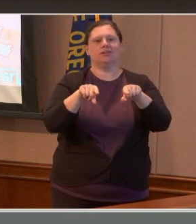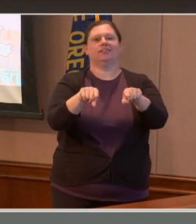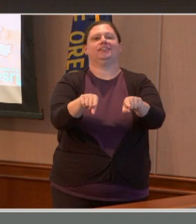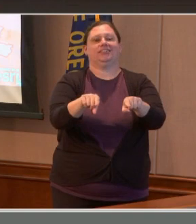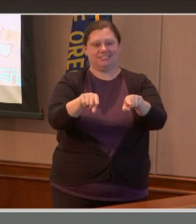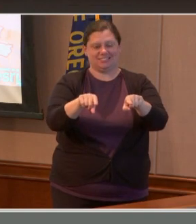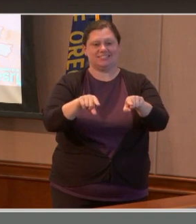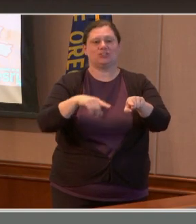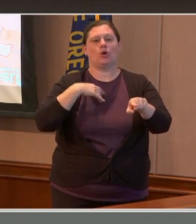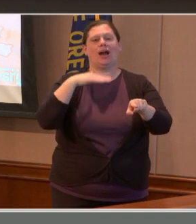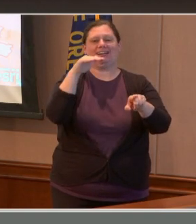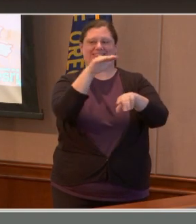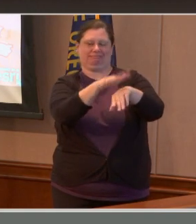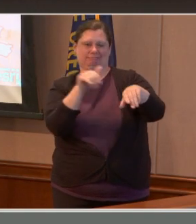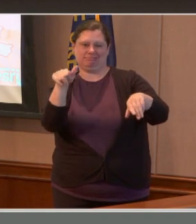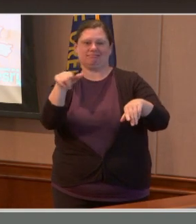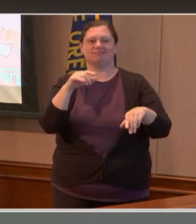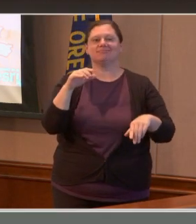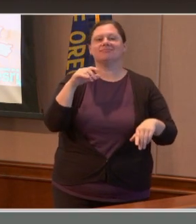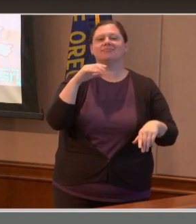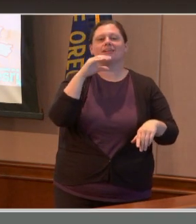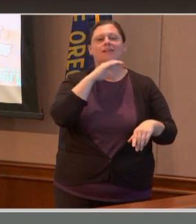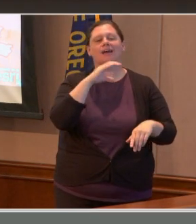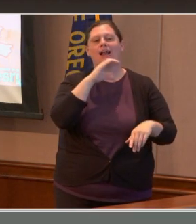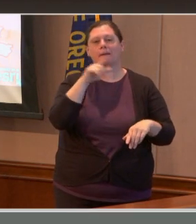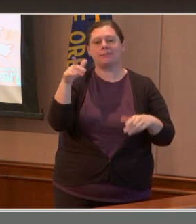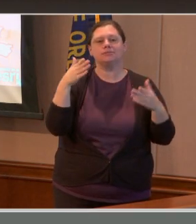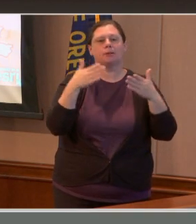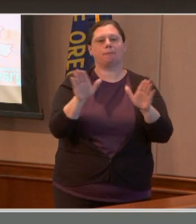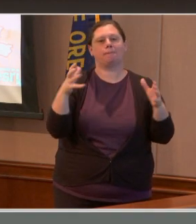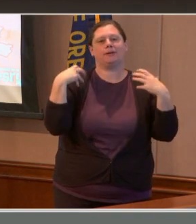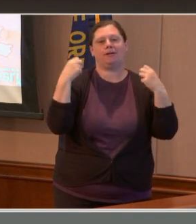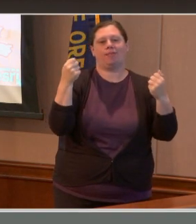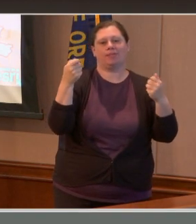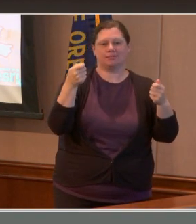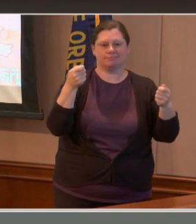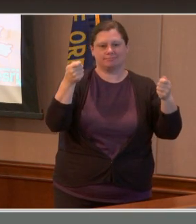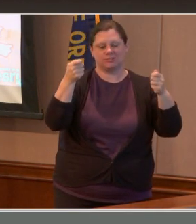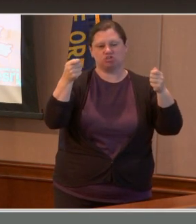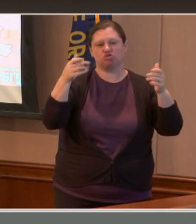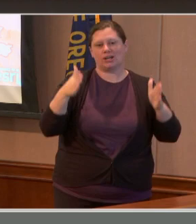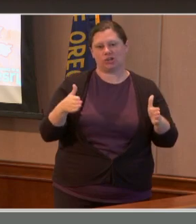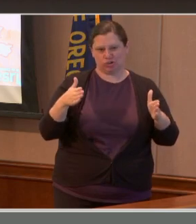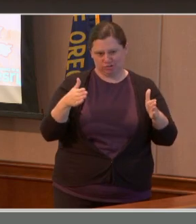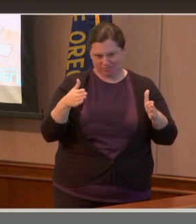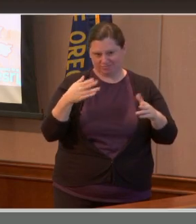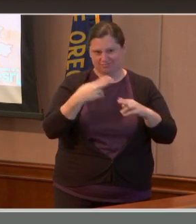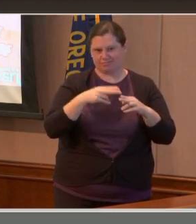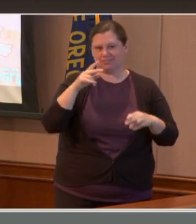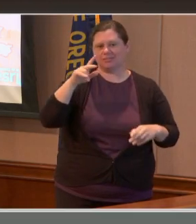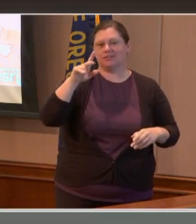Health Division Director Philip Mason Joyner to talk about that and provide the latest update.